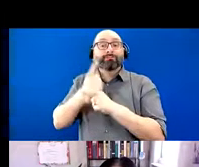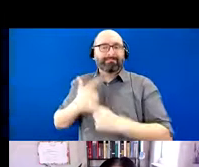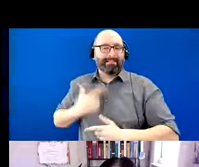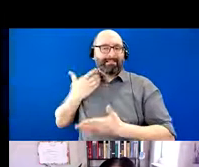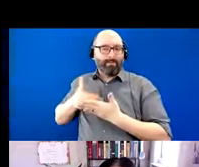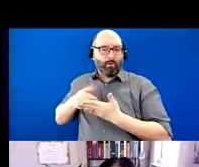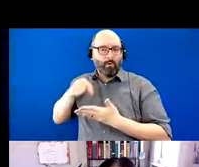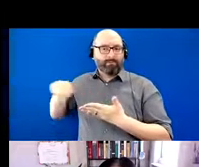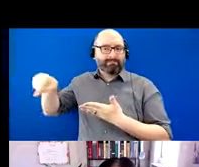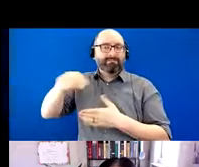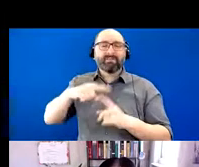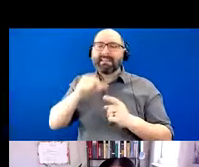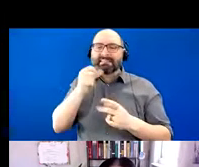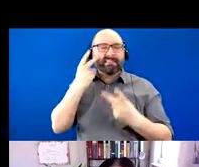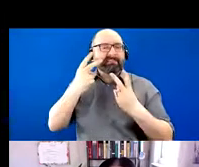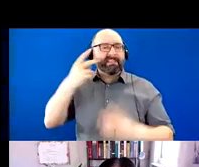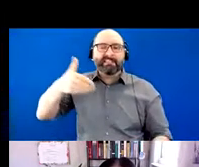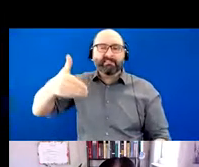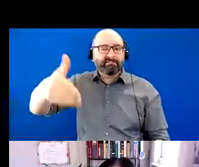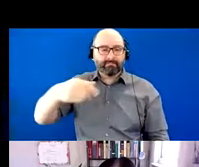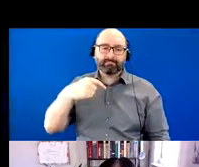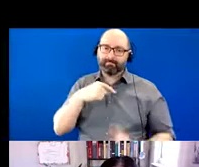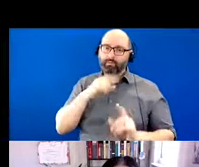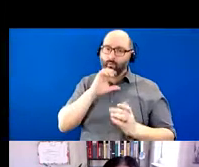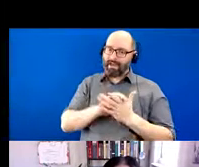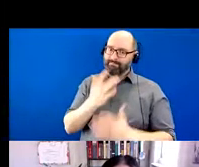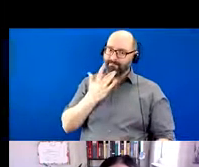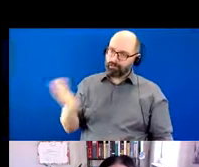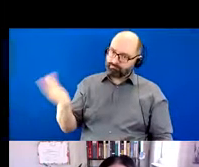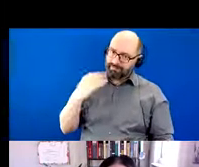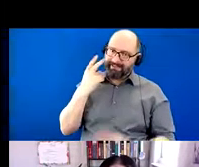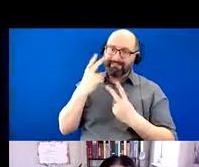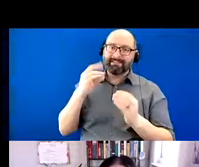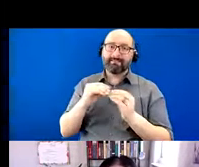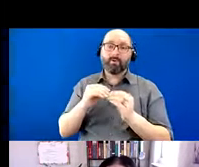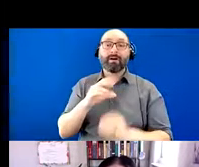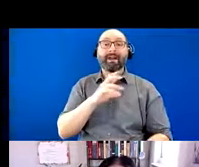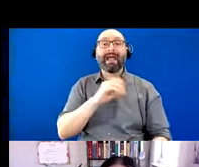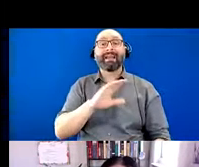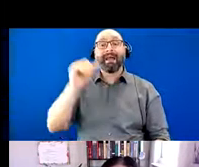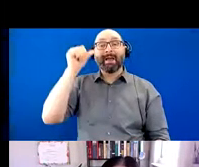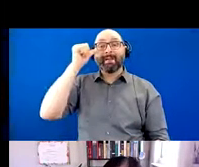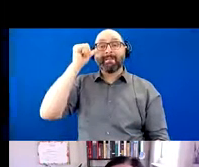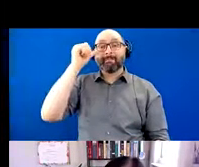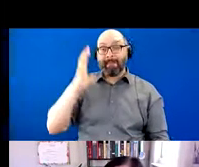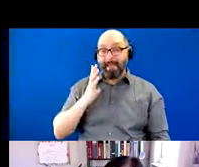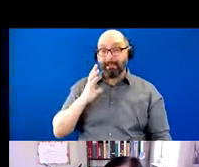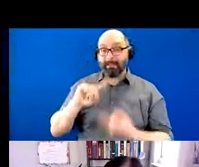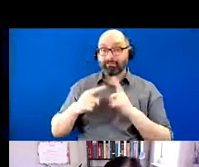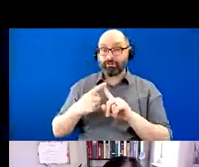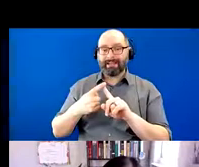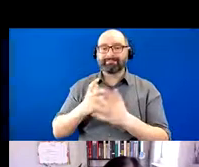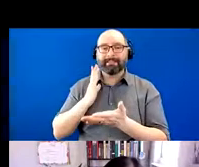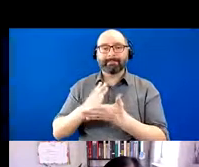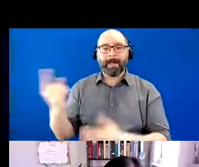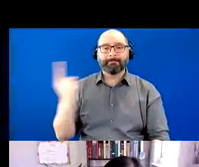they didn't visit as often as she would have liked and in particular his male friends stopped coming by. I think